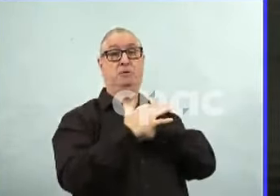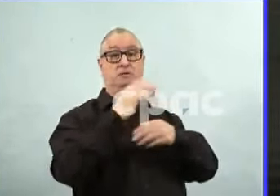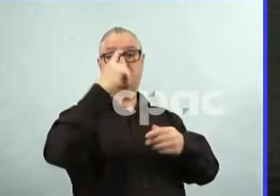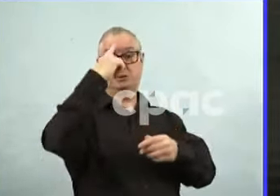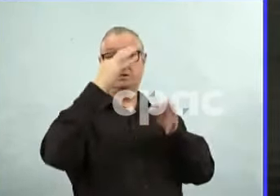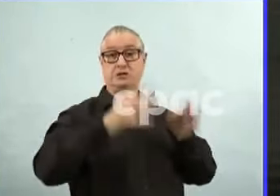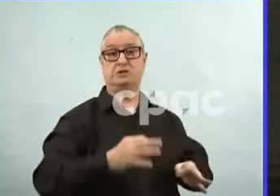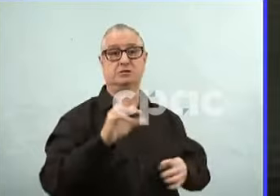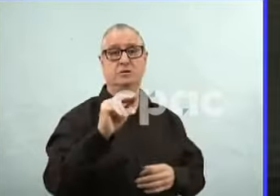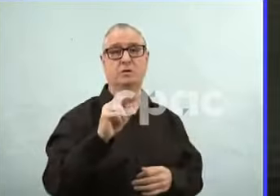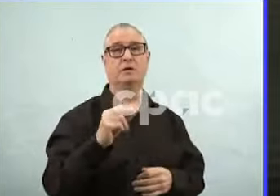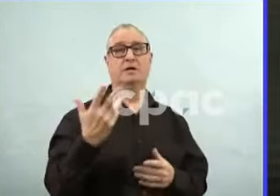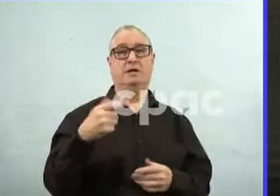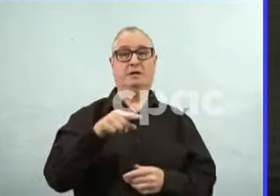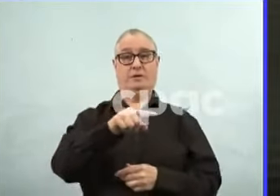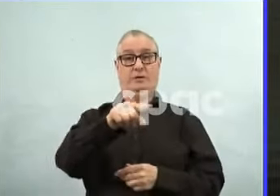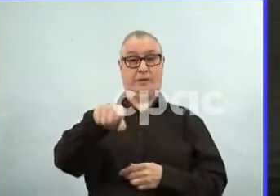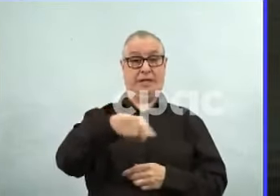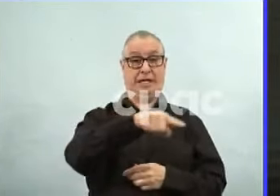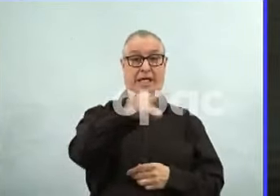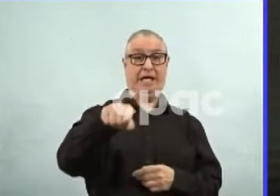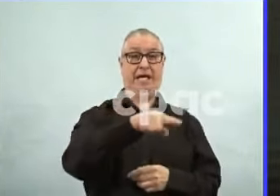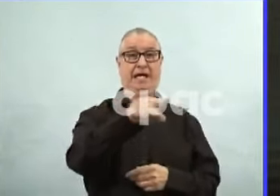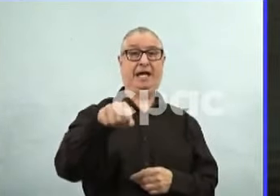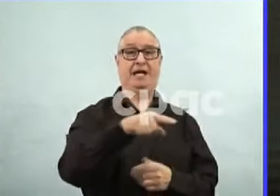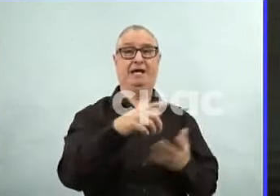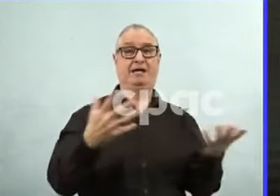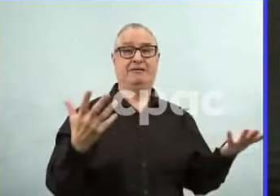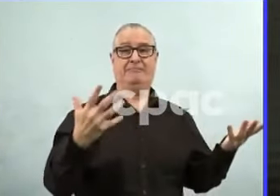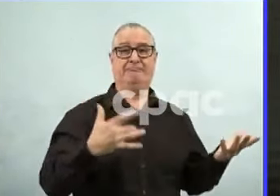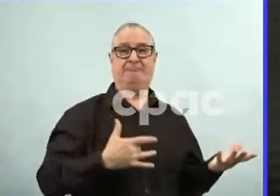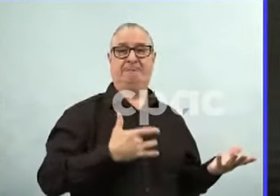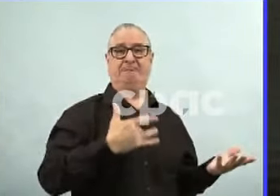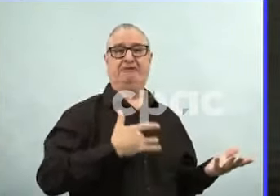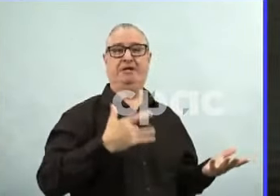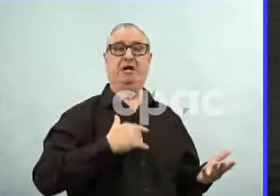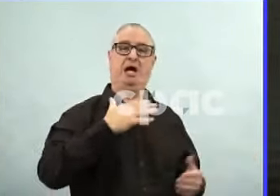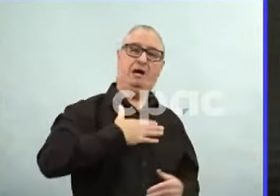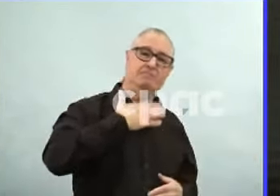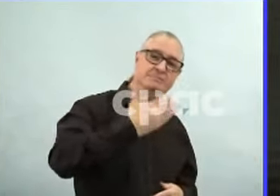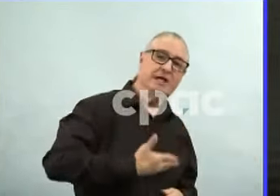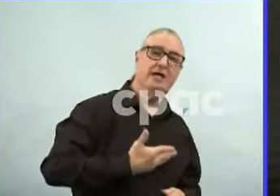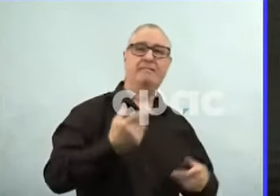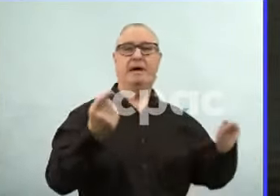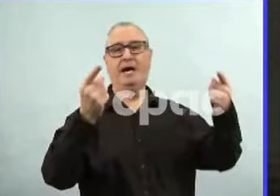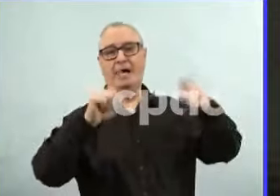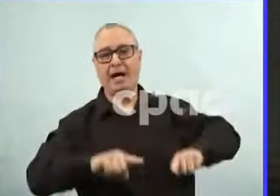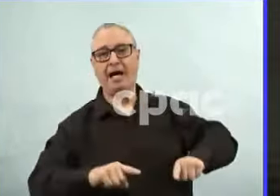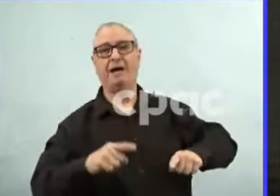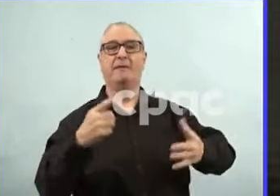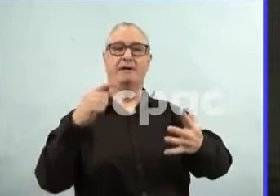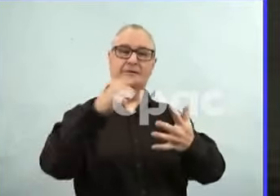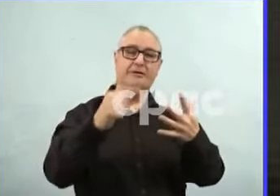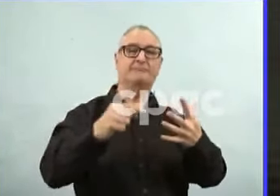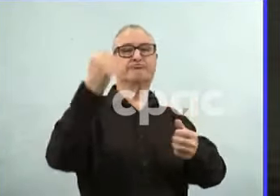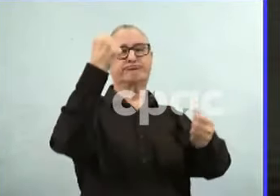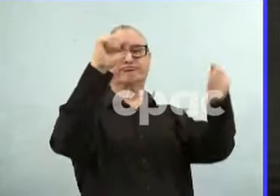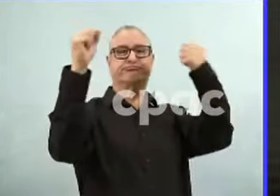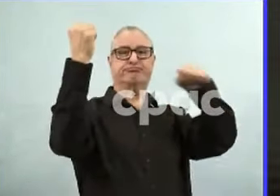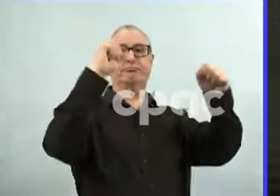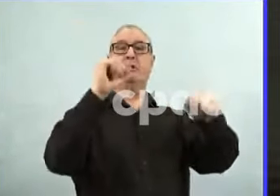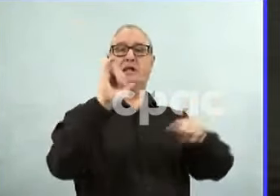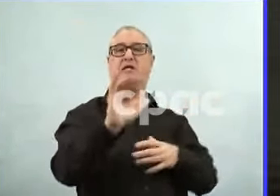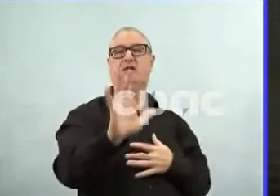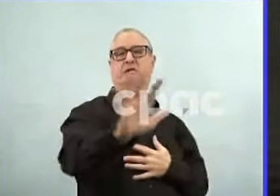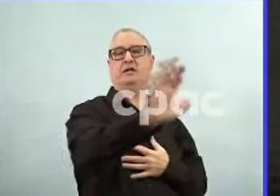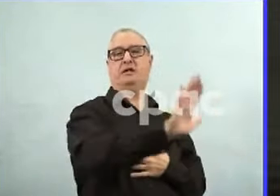You know, we've had other protests in the past. And, you know, this isn't about protests. This is about Manitobans